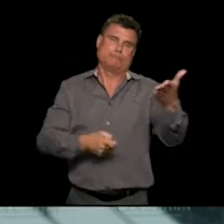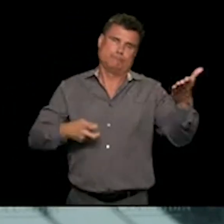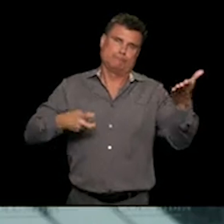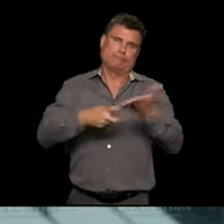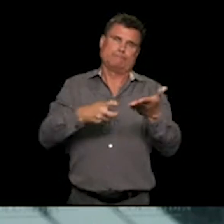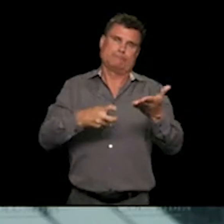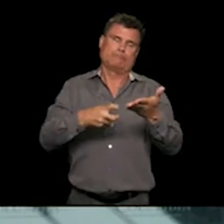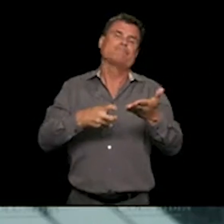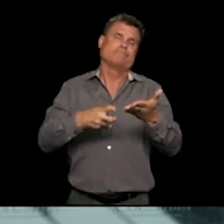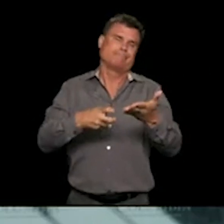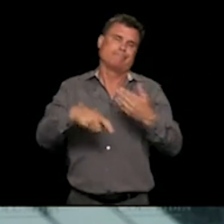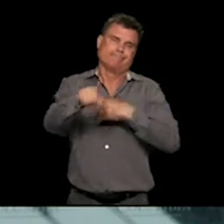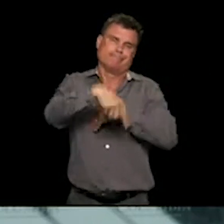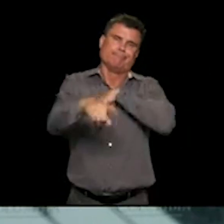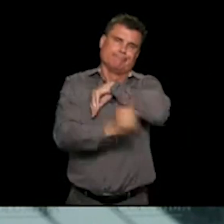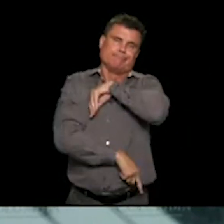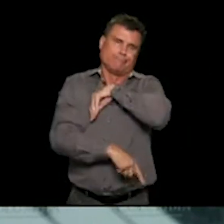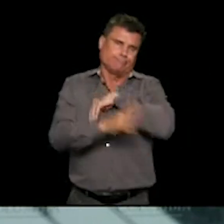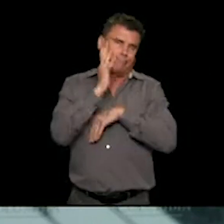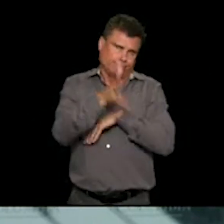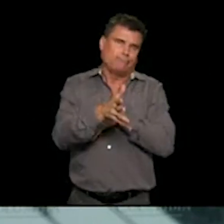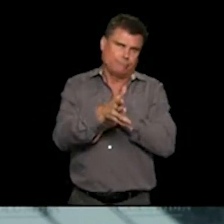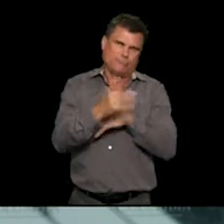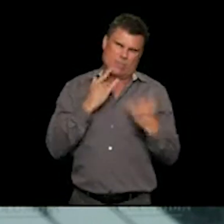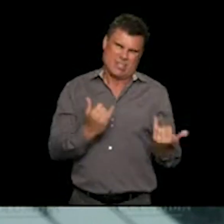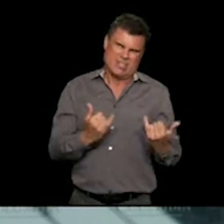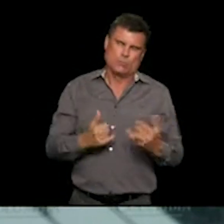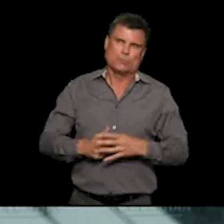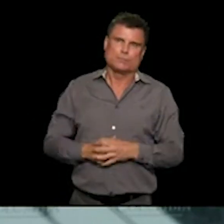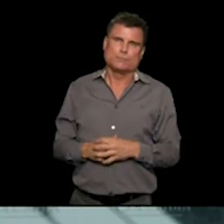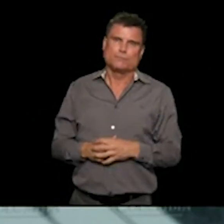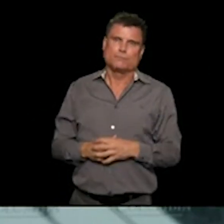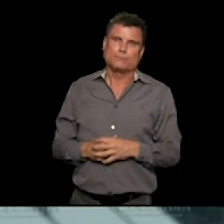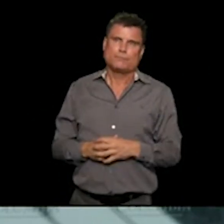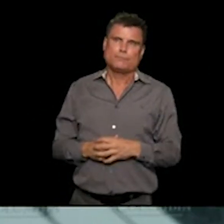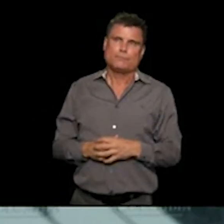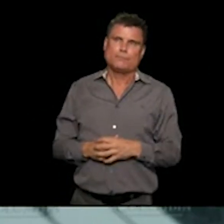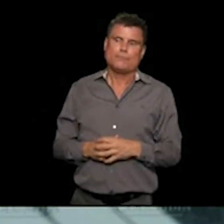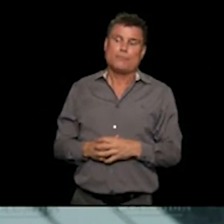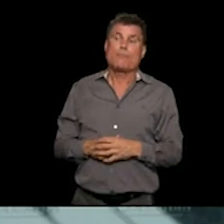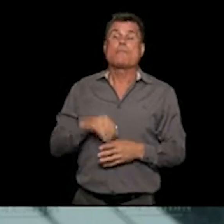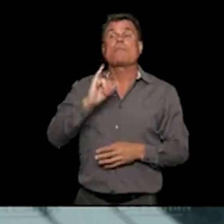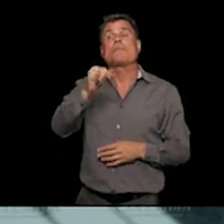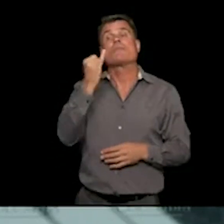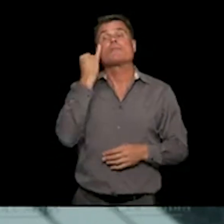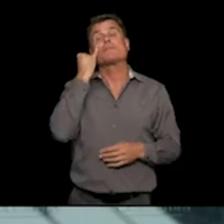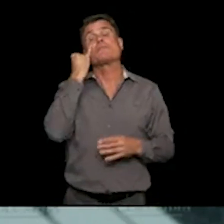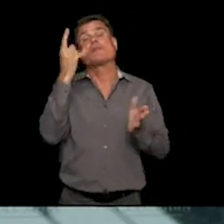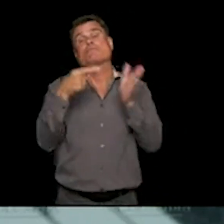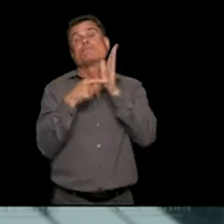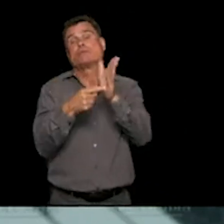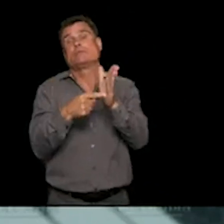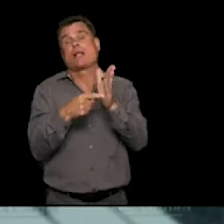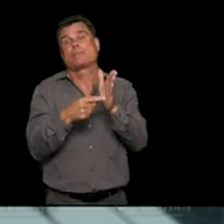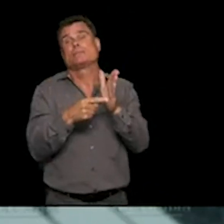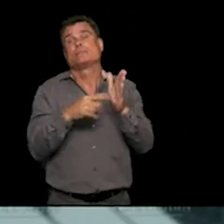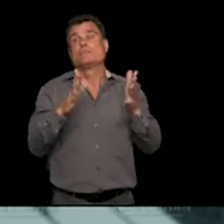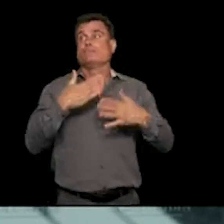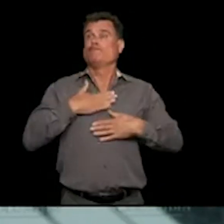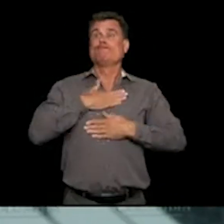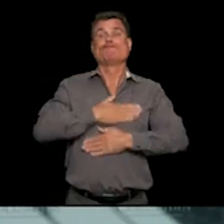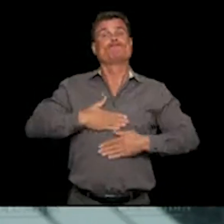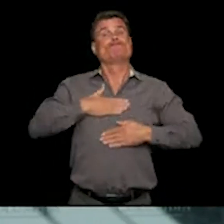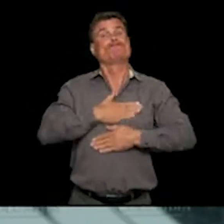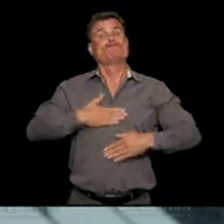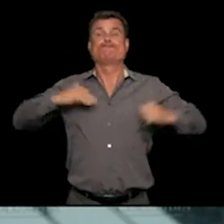it wouldn't just be a case of, you know, having hydro turn the power off. The police themselves would have just under other measures and